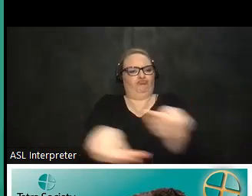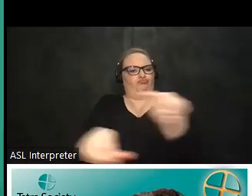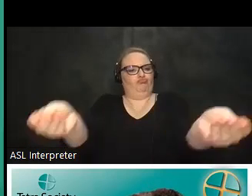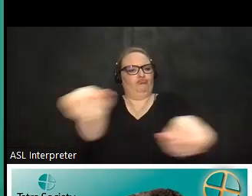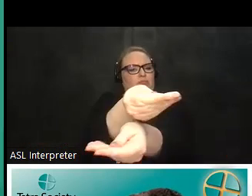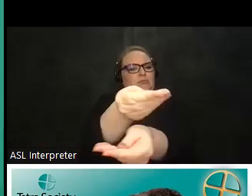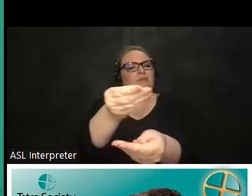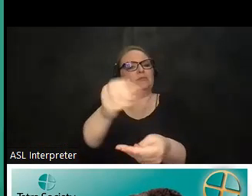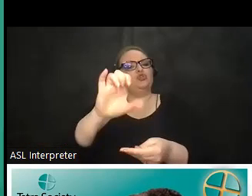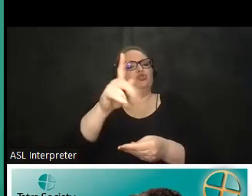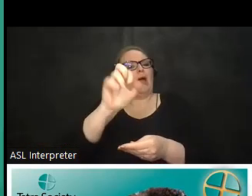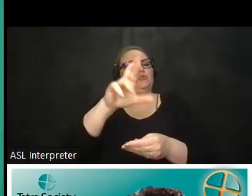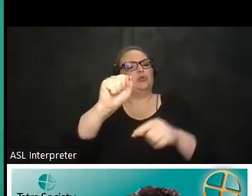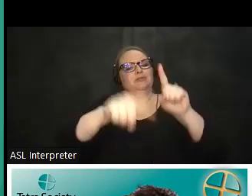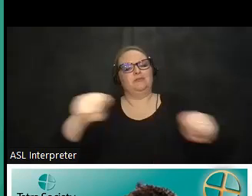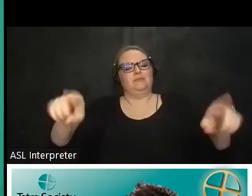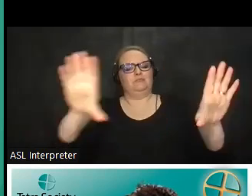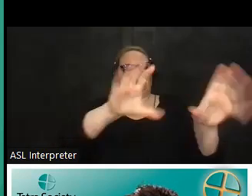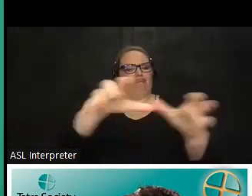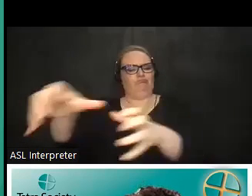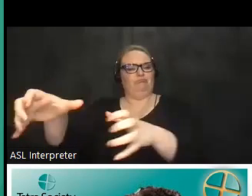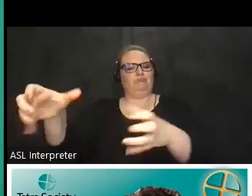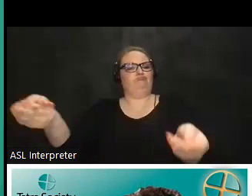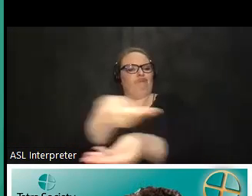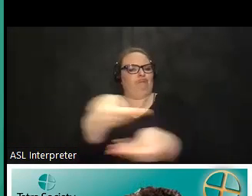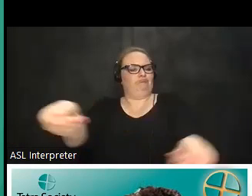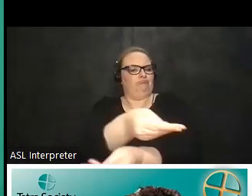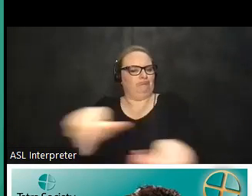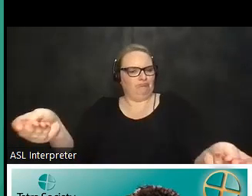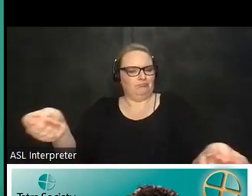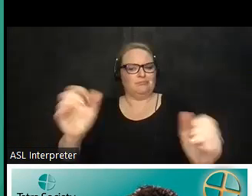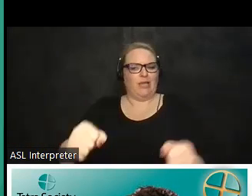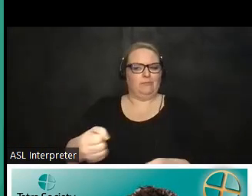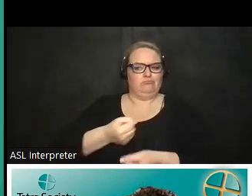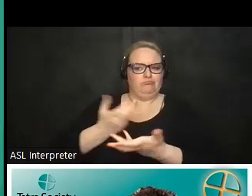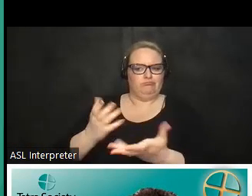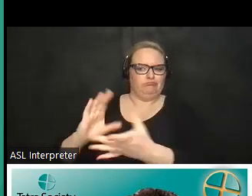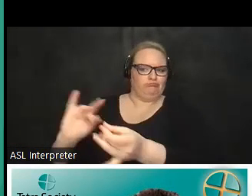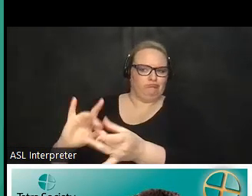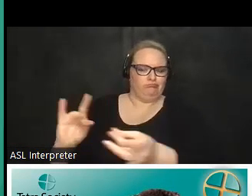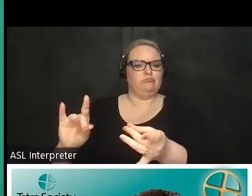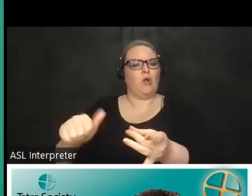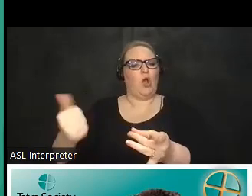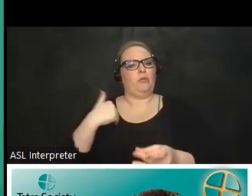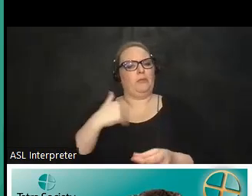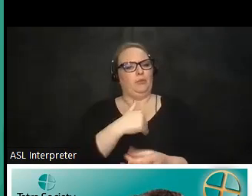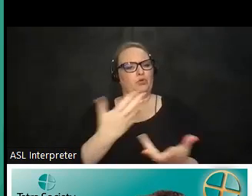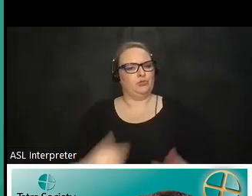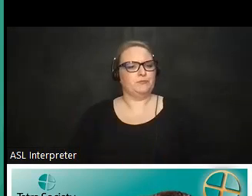different solutions may have been obtained that we can share with other other members next slide please